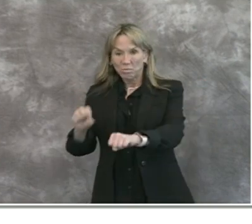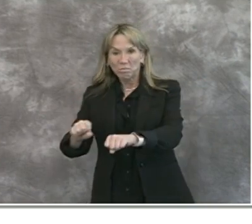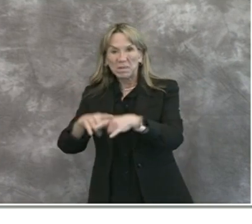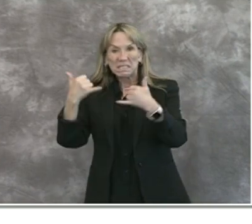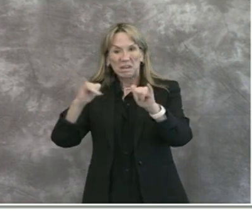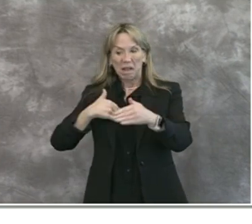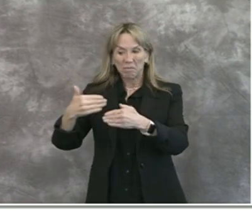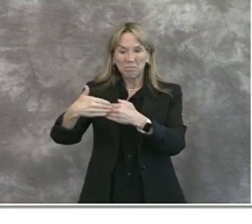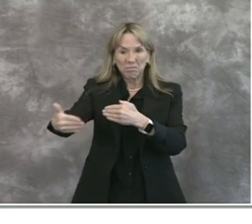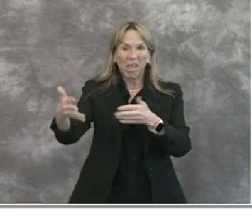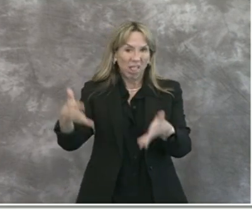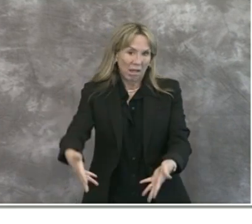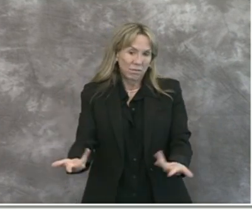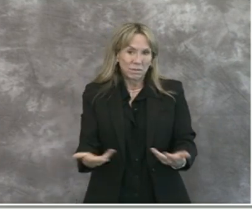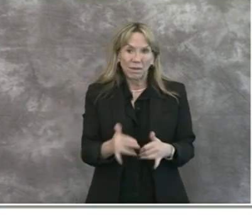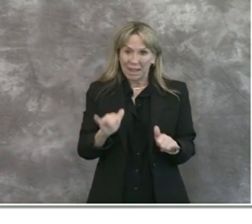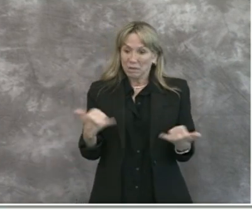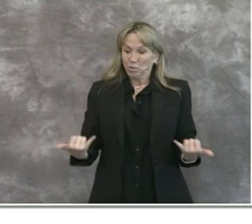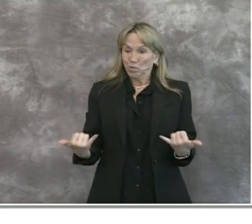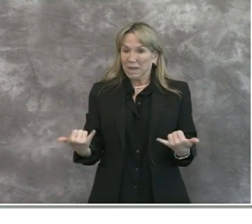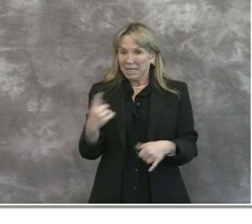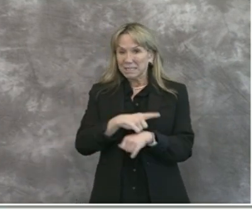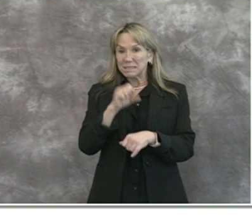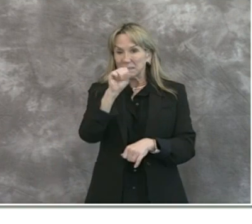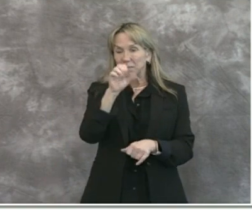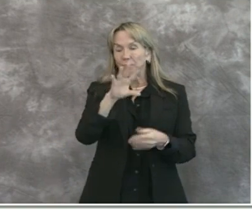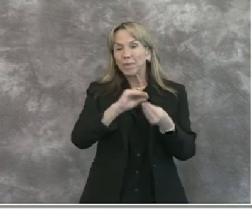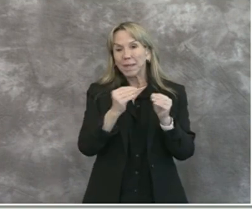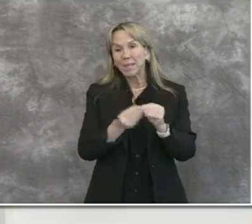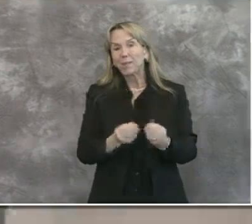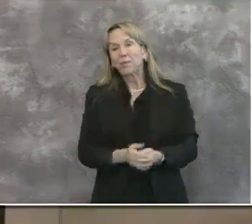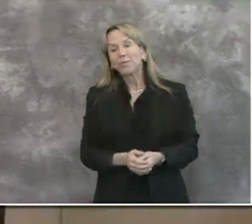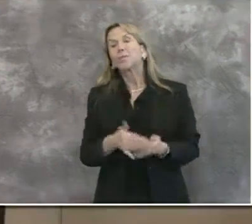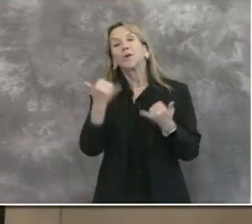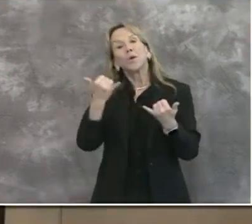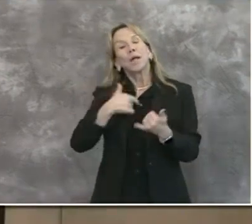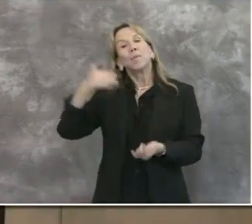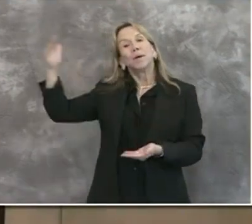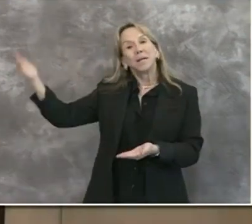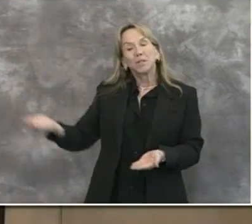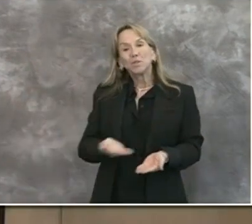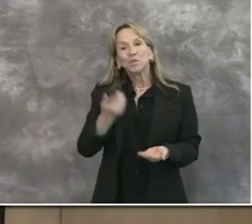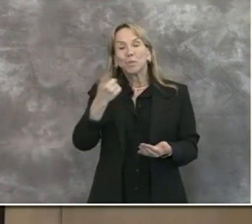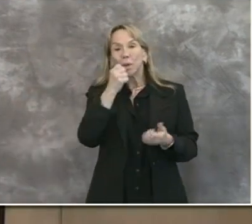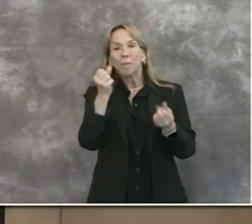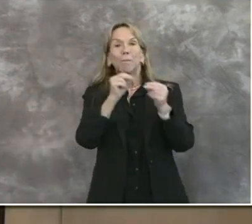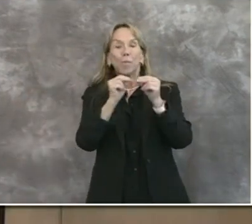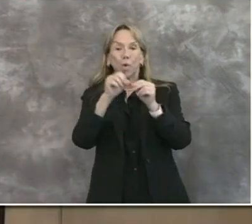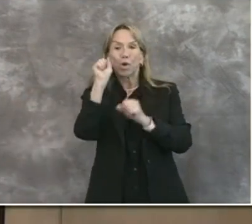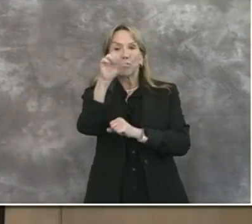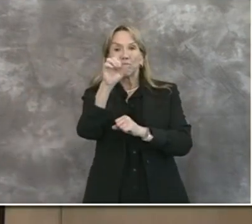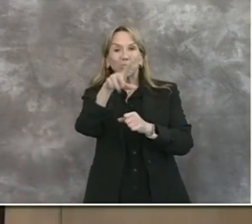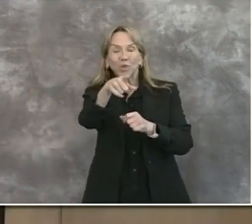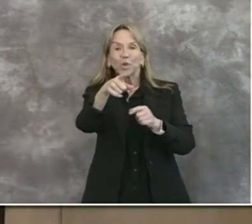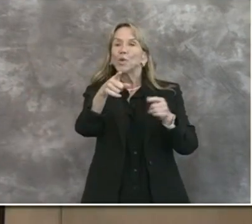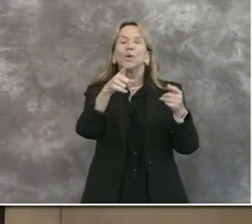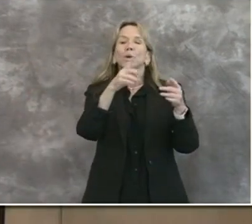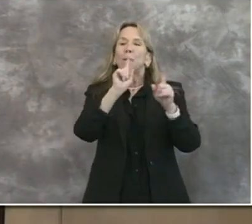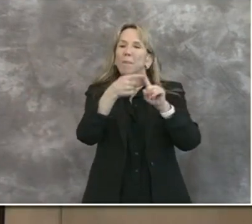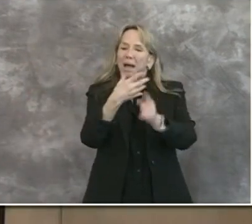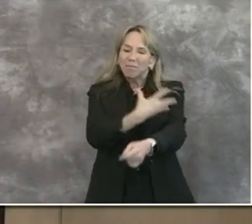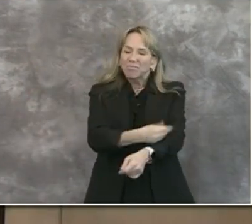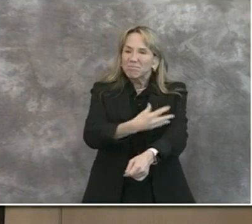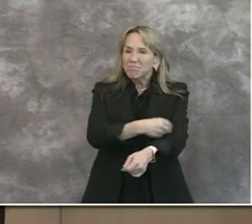today. Next, I wanted to introduce, to share more with you about the plasma donation program, the collaboration between the county